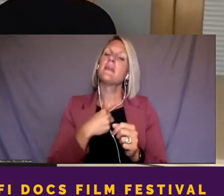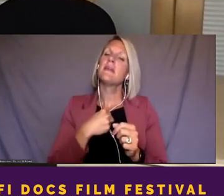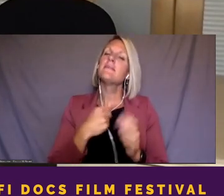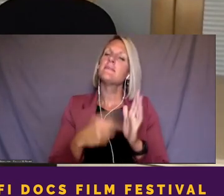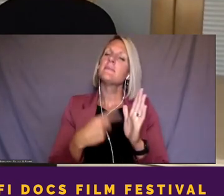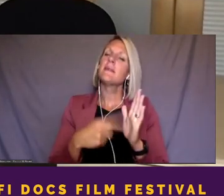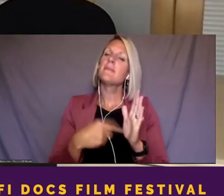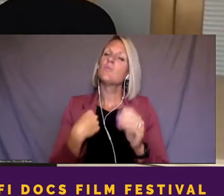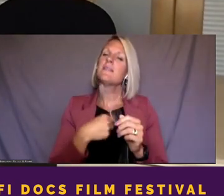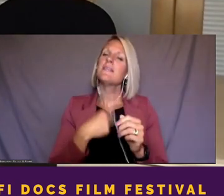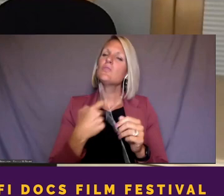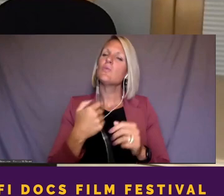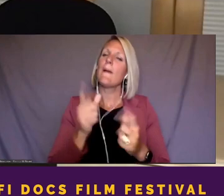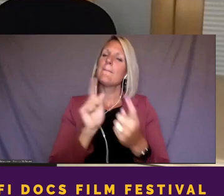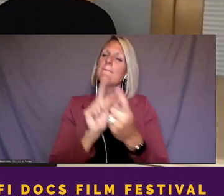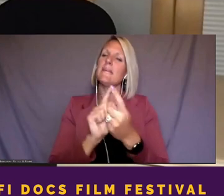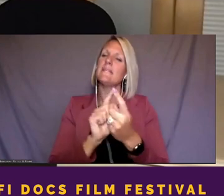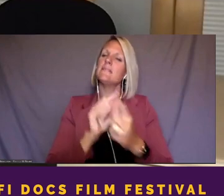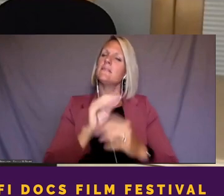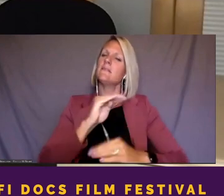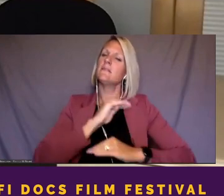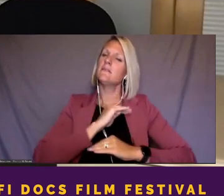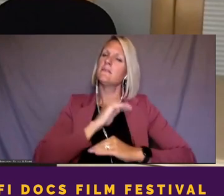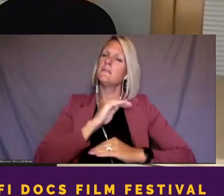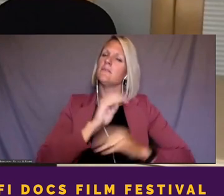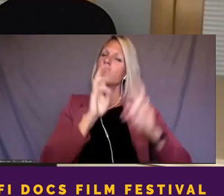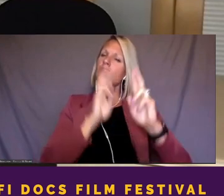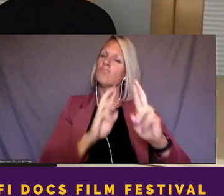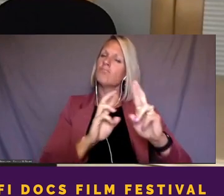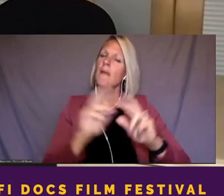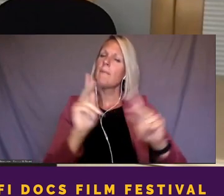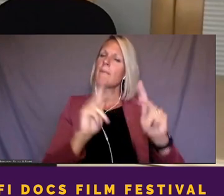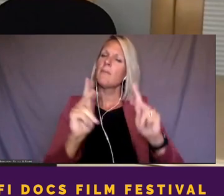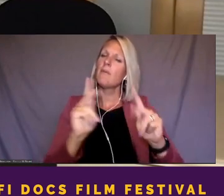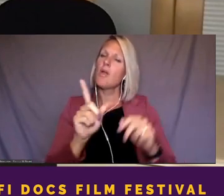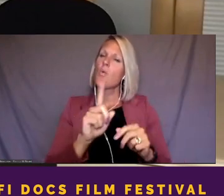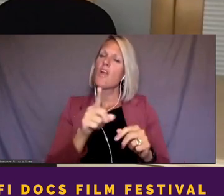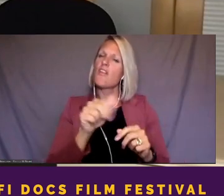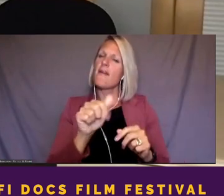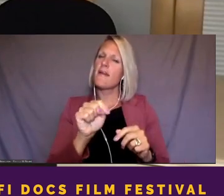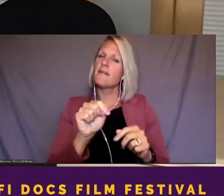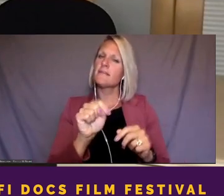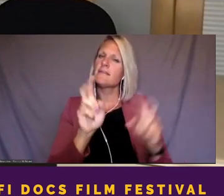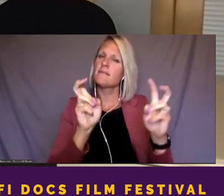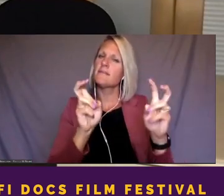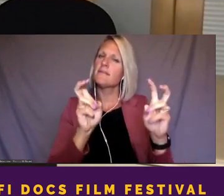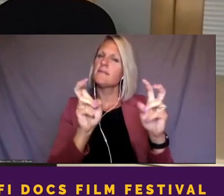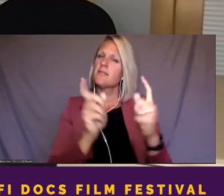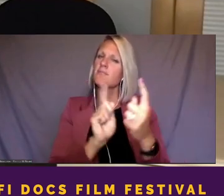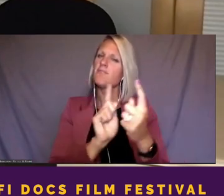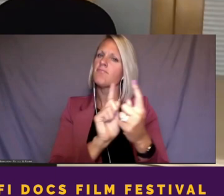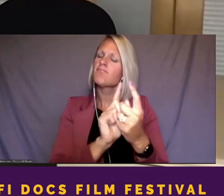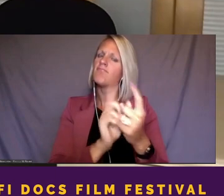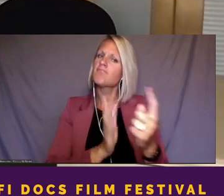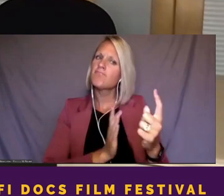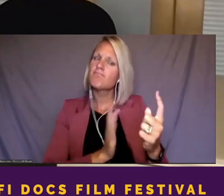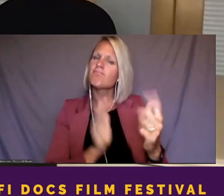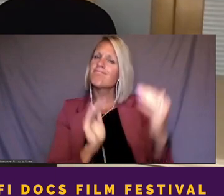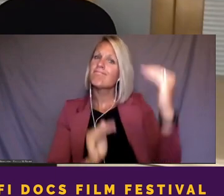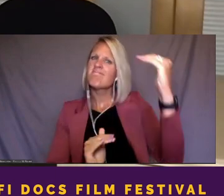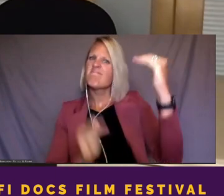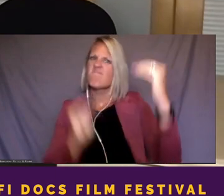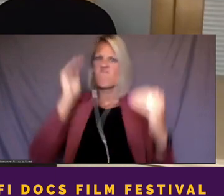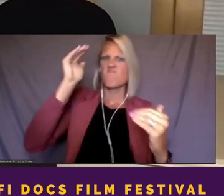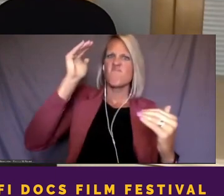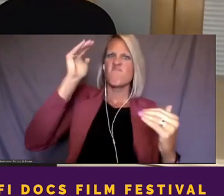are, you know, um, and then sort of, um, and, and just pulling and, and, and having conversations from there. And not always